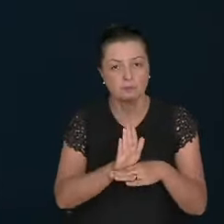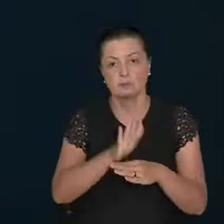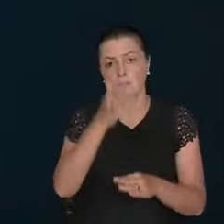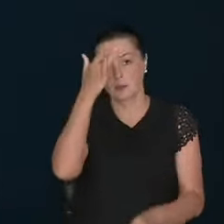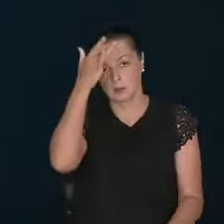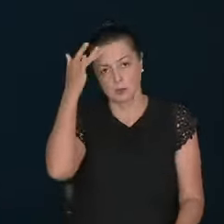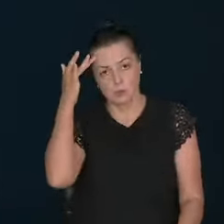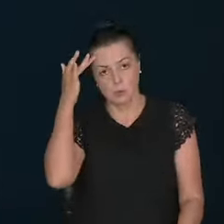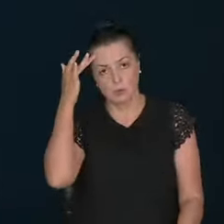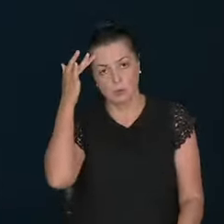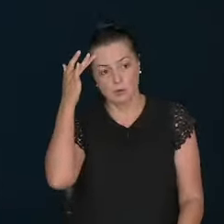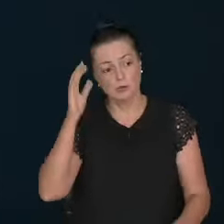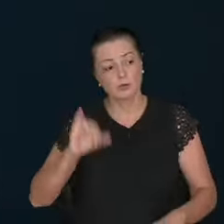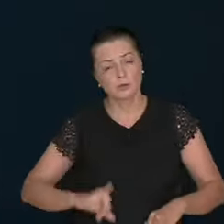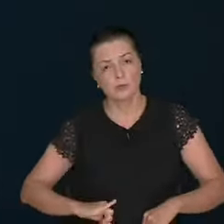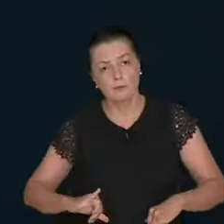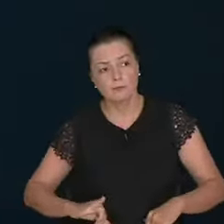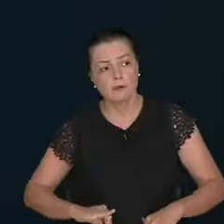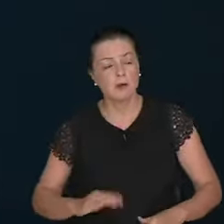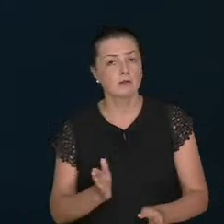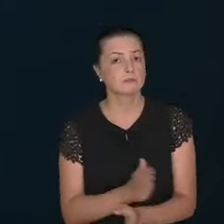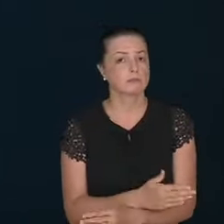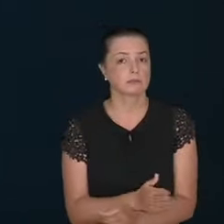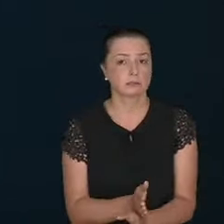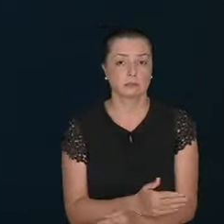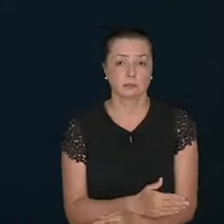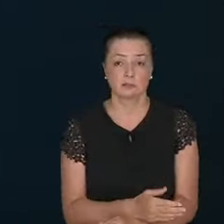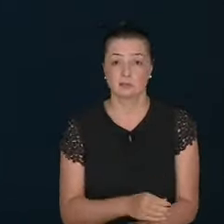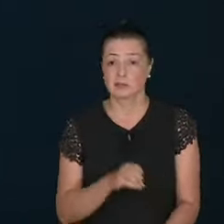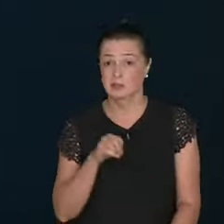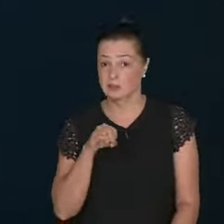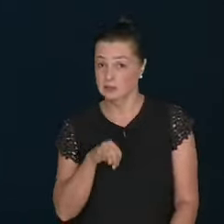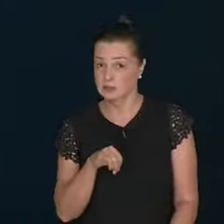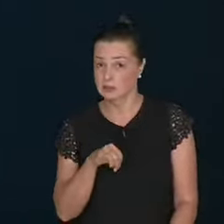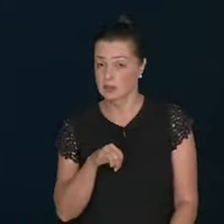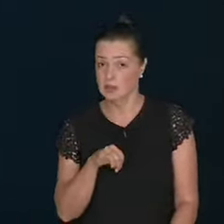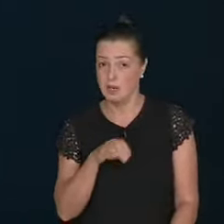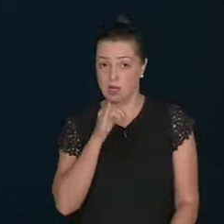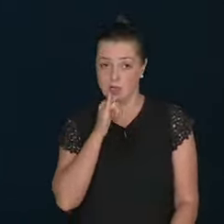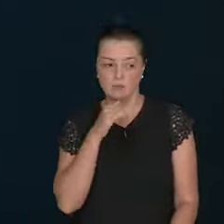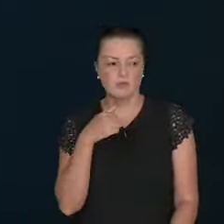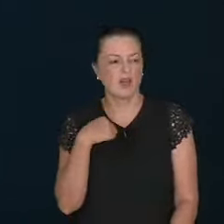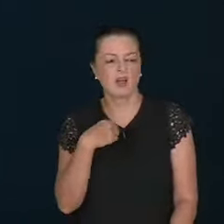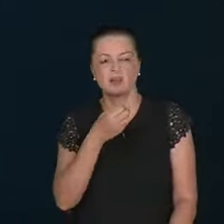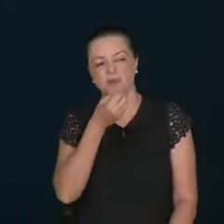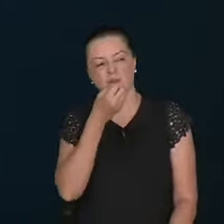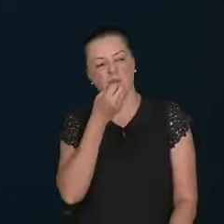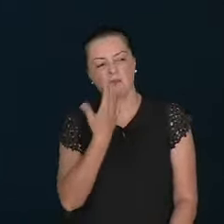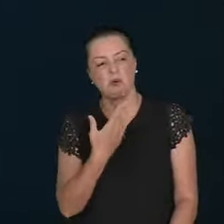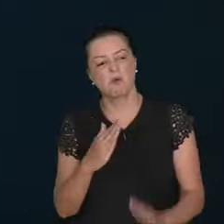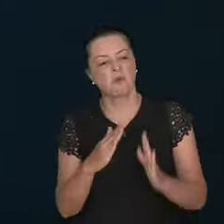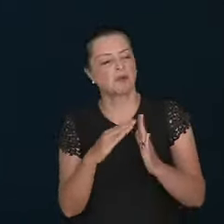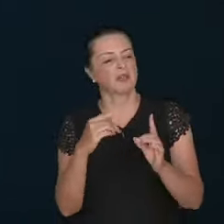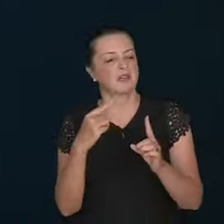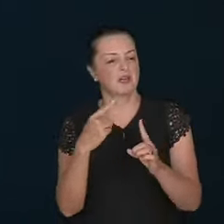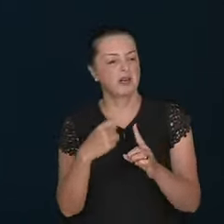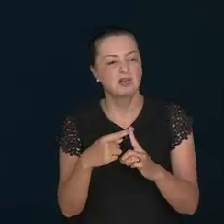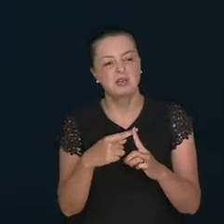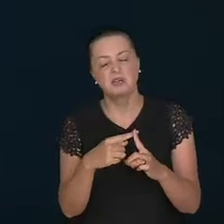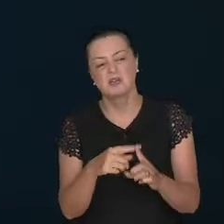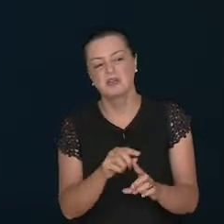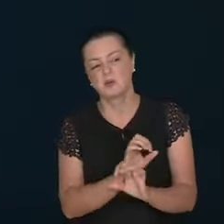that are lost. If. If. By any chance. I leave this aside. Say. No. It's all good.